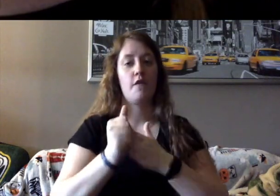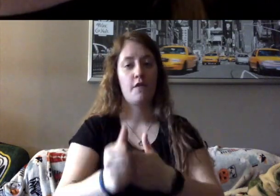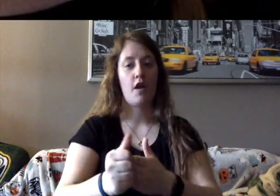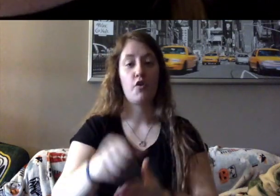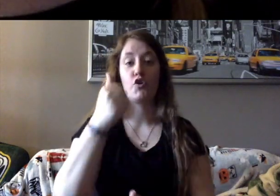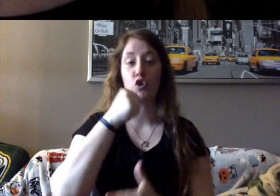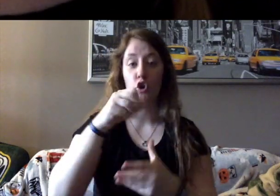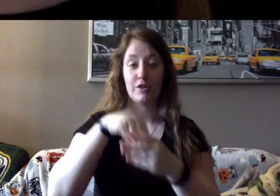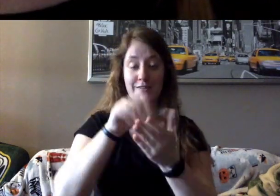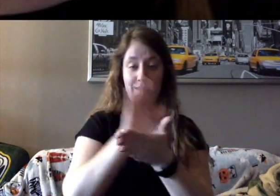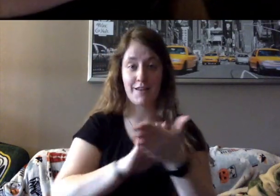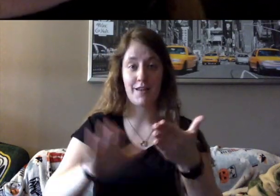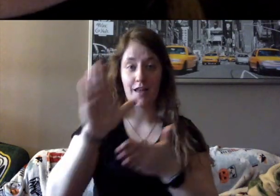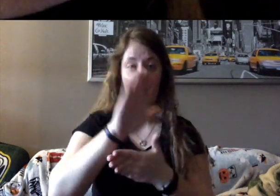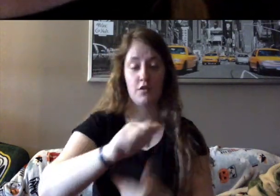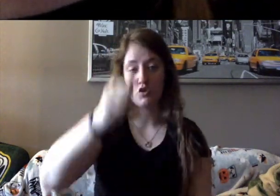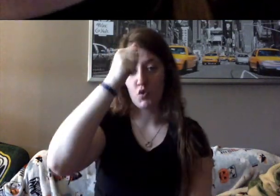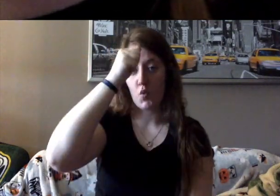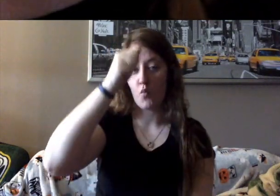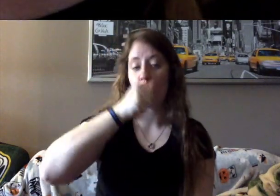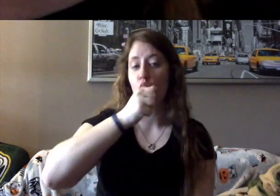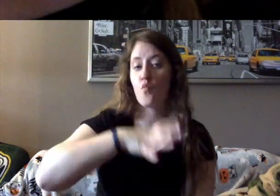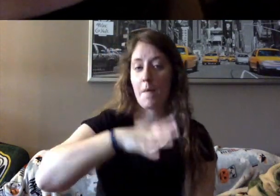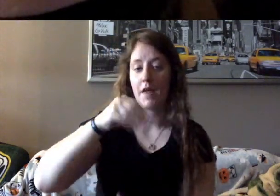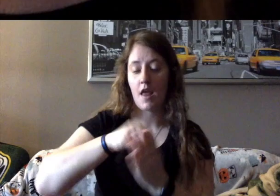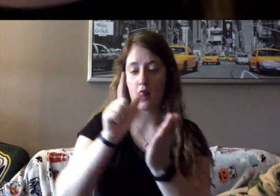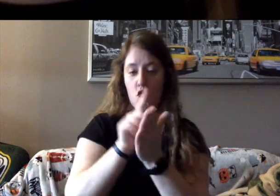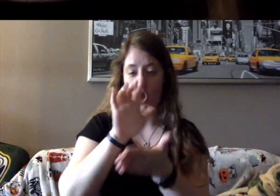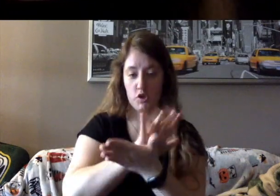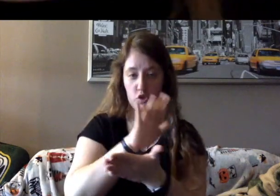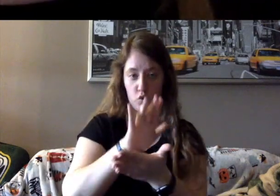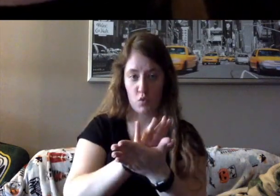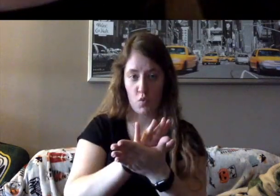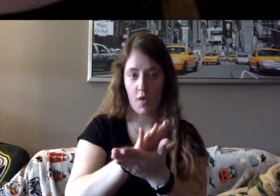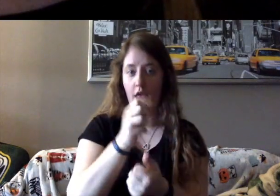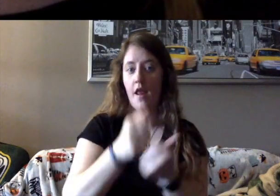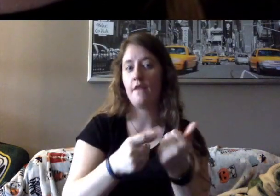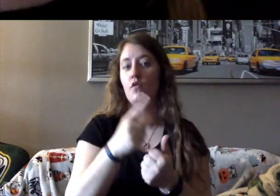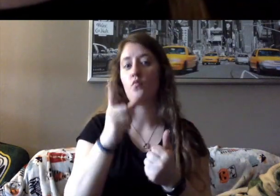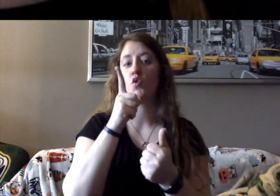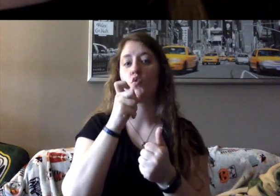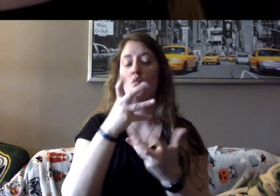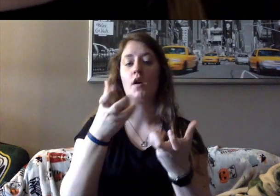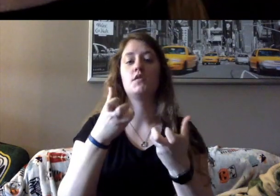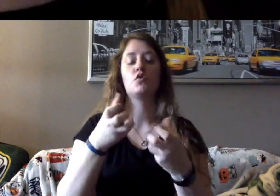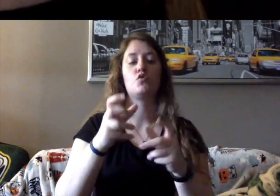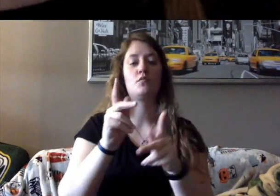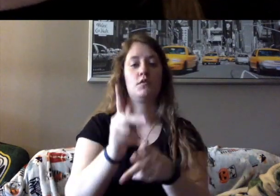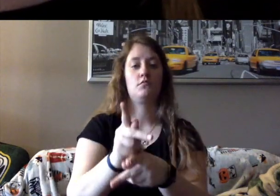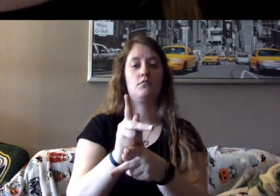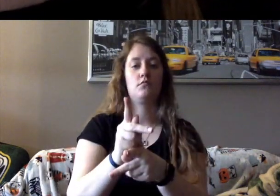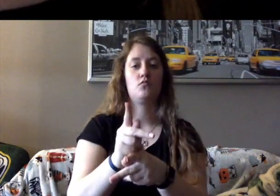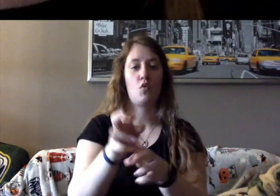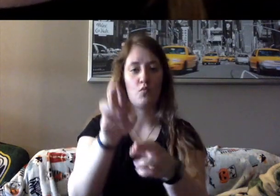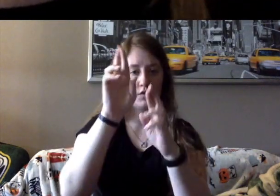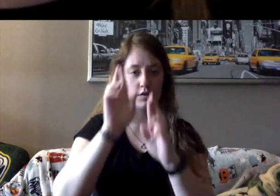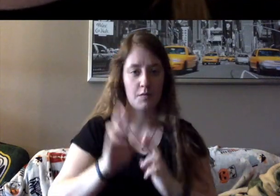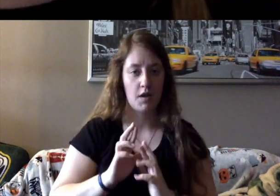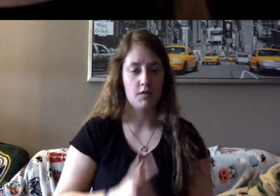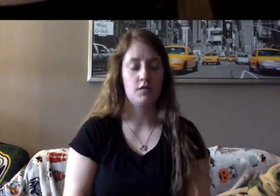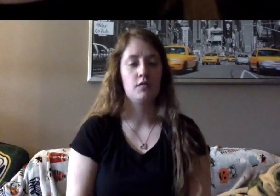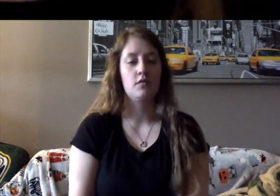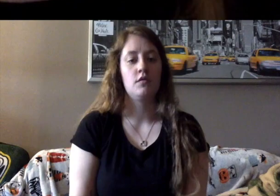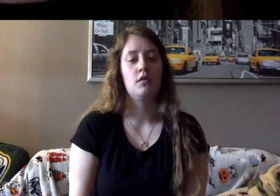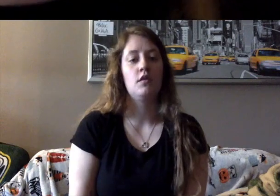in law school, and everyone who wants to be treated without prejudice. Her voice may not carry a tune,